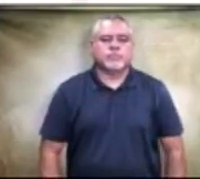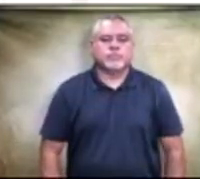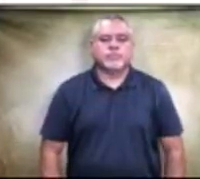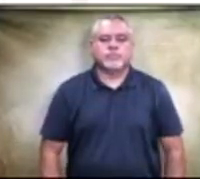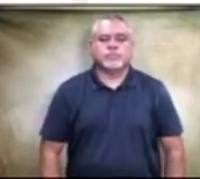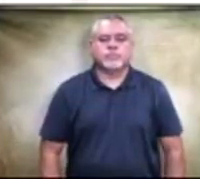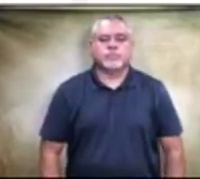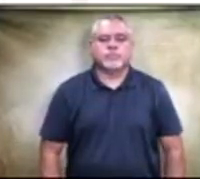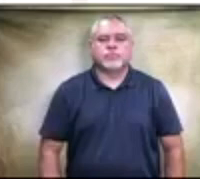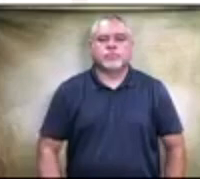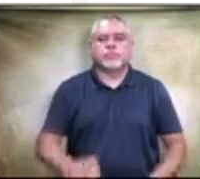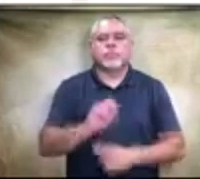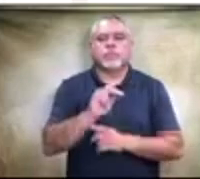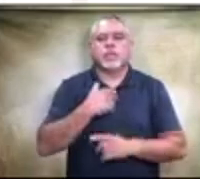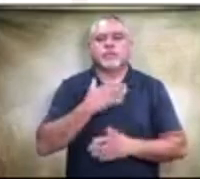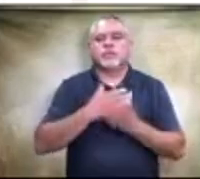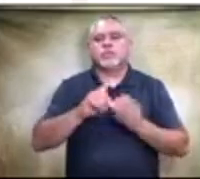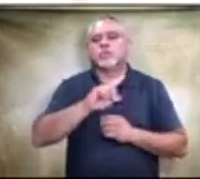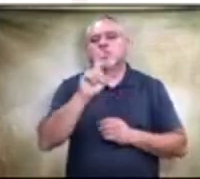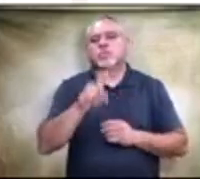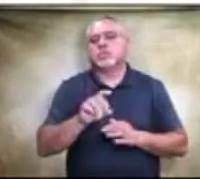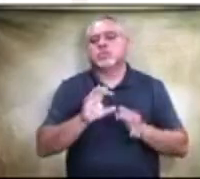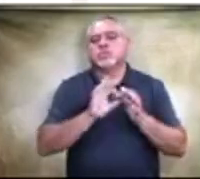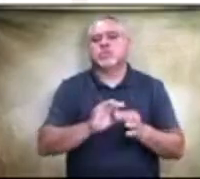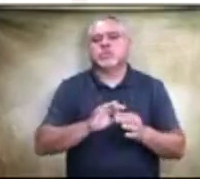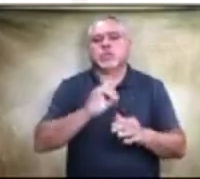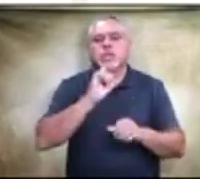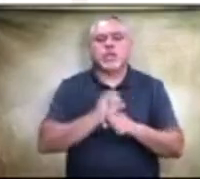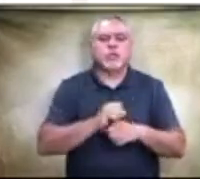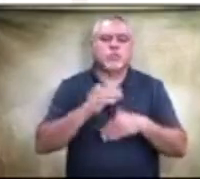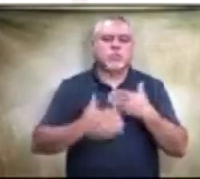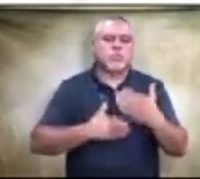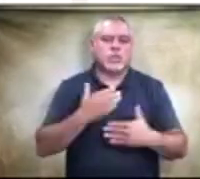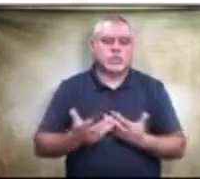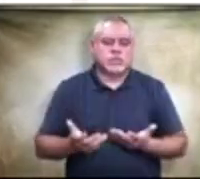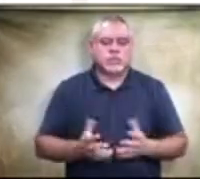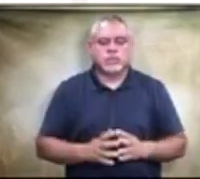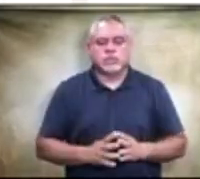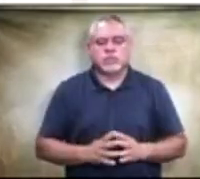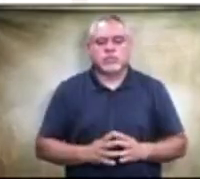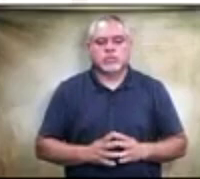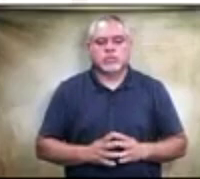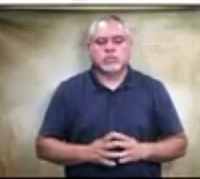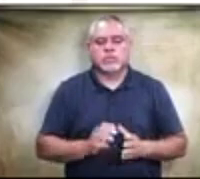Okay. I have some questions pertaining to the actual process. So that's all I had.